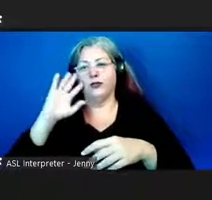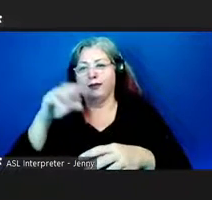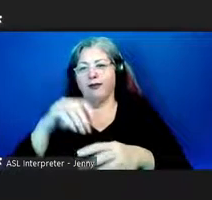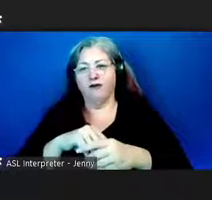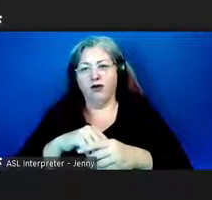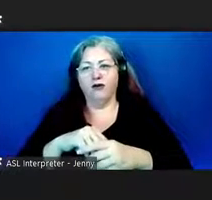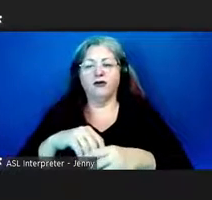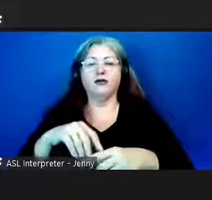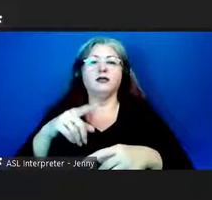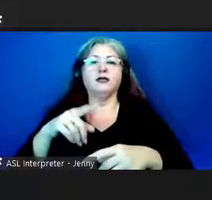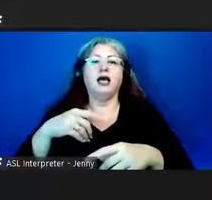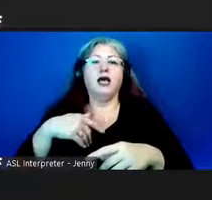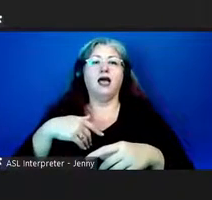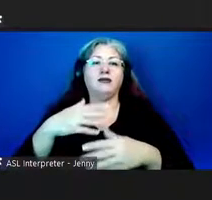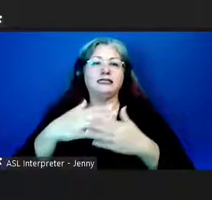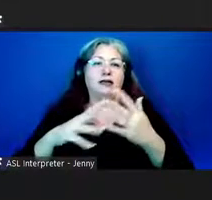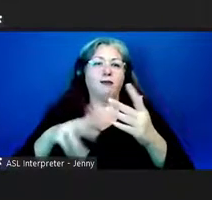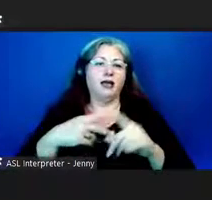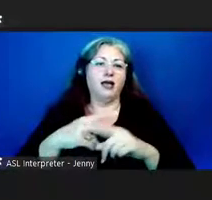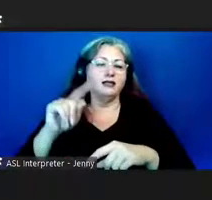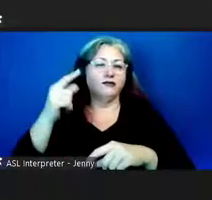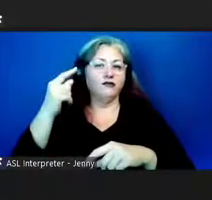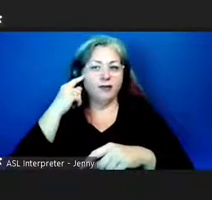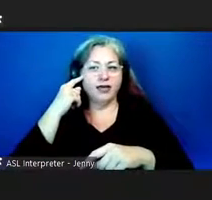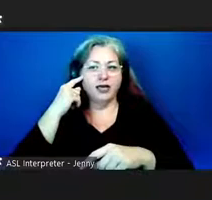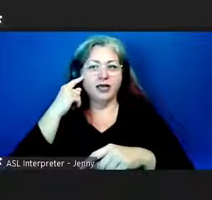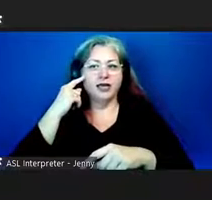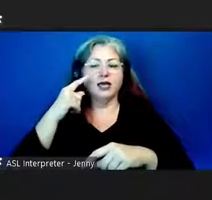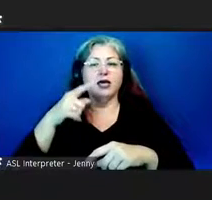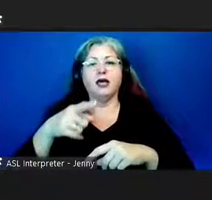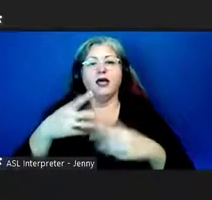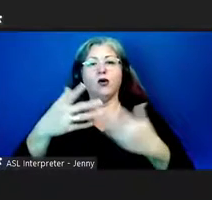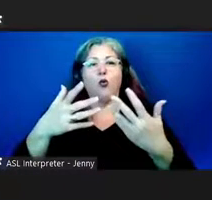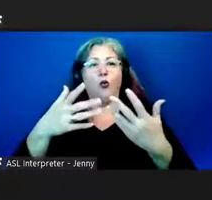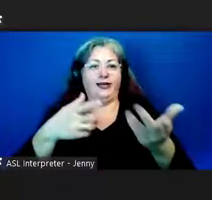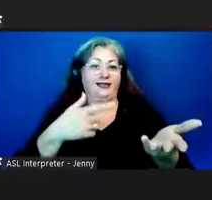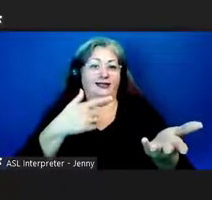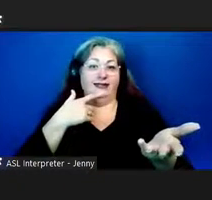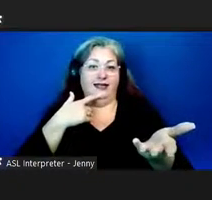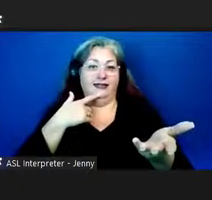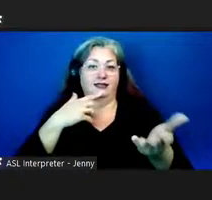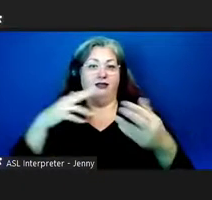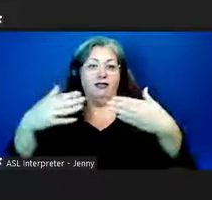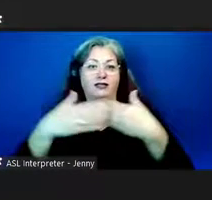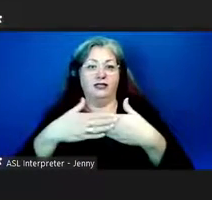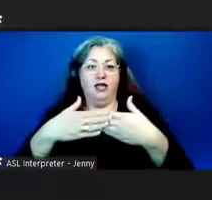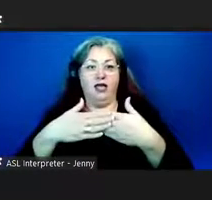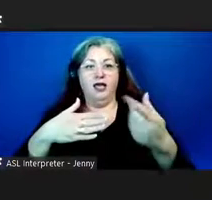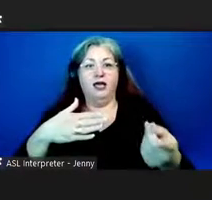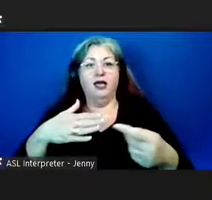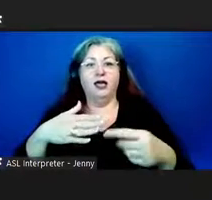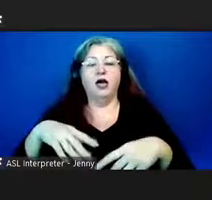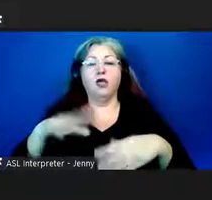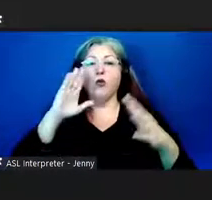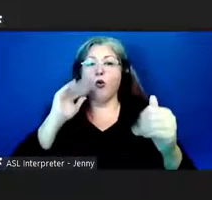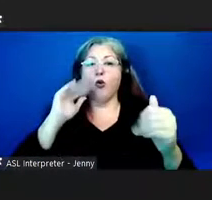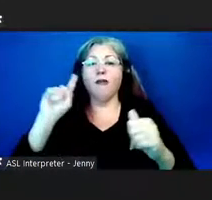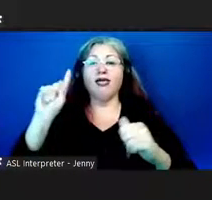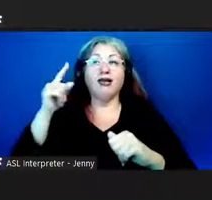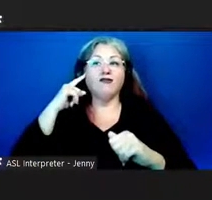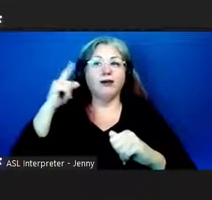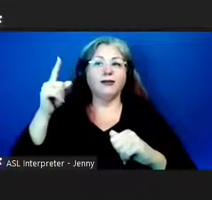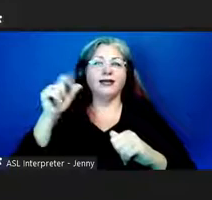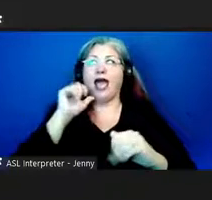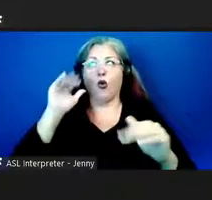We have some forms of government. And it's basically what it says here on this slide that hopefully the government, not